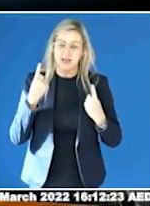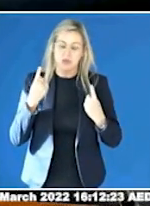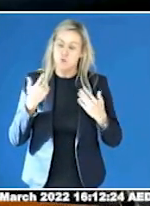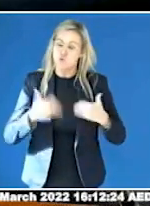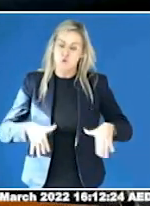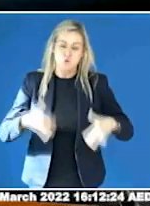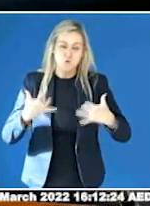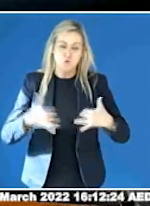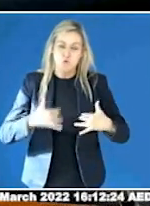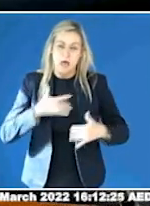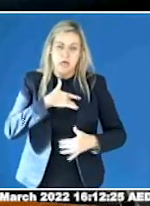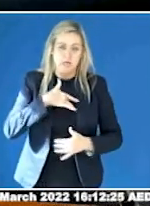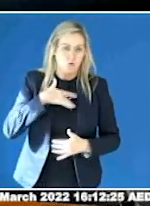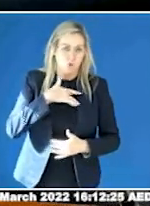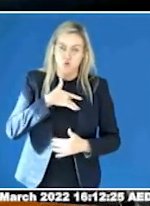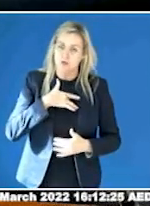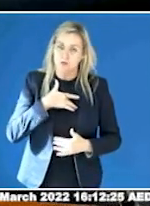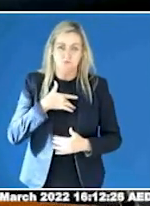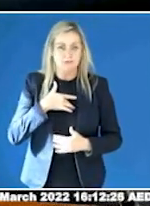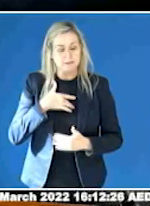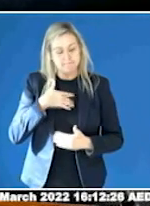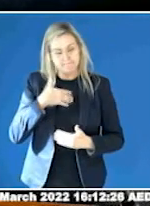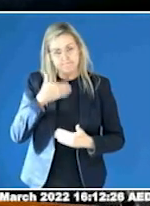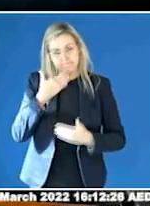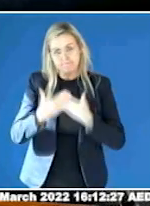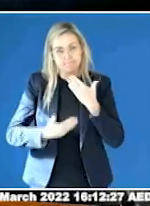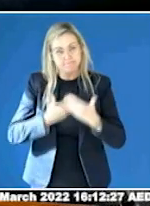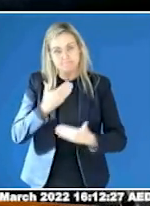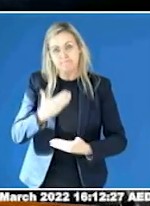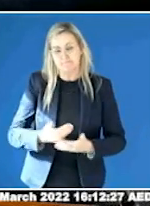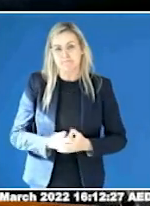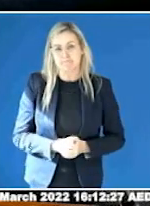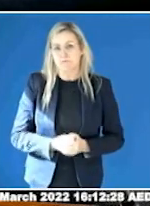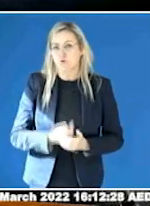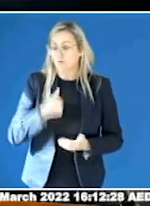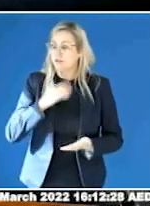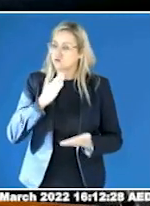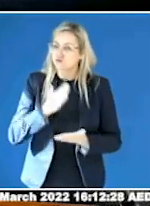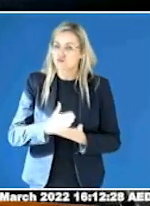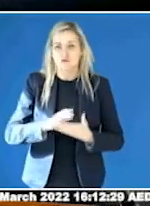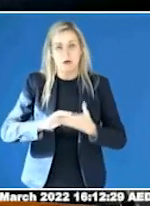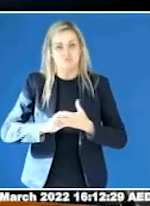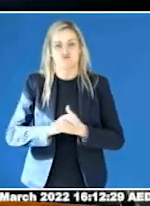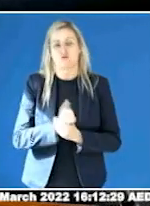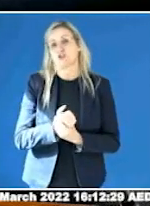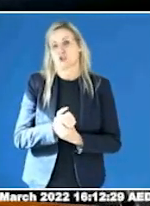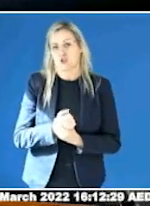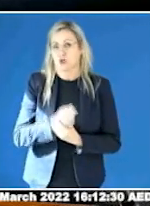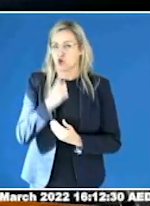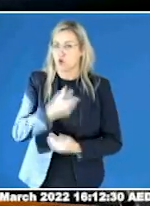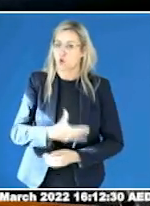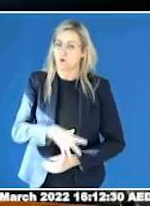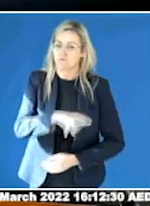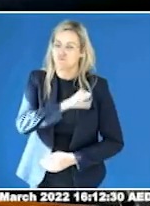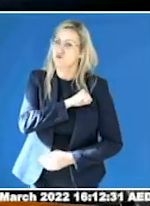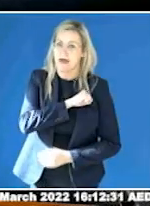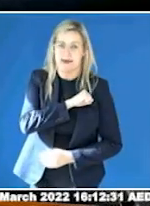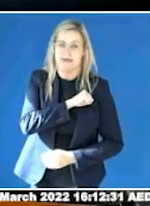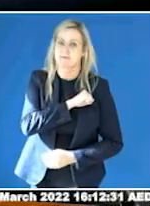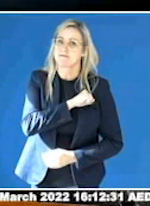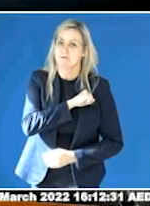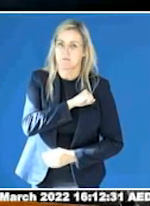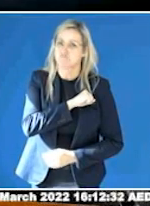And we greatly appreciate you having the courage to share with us.